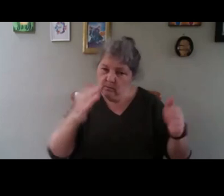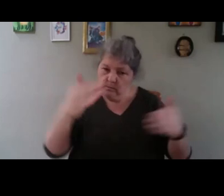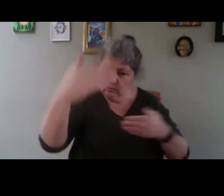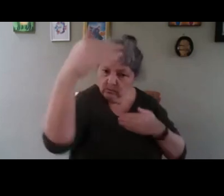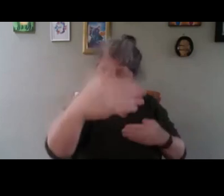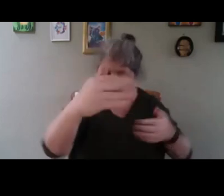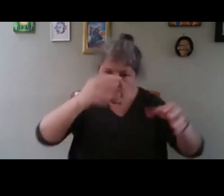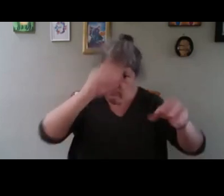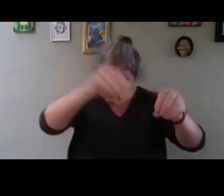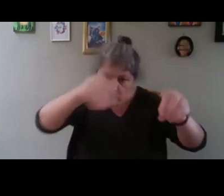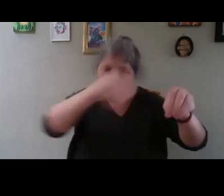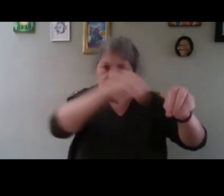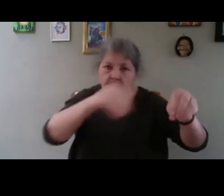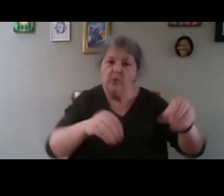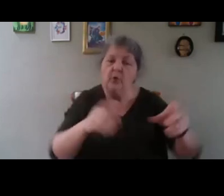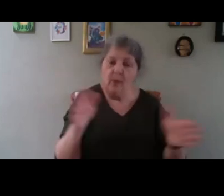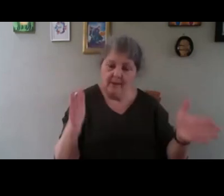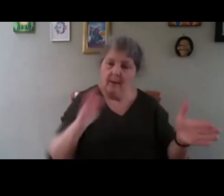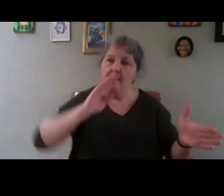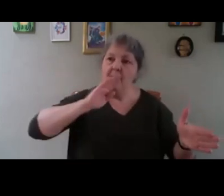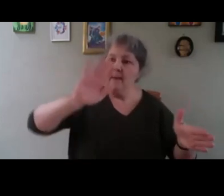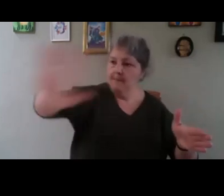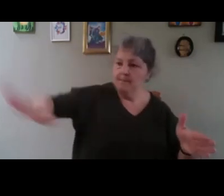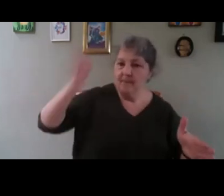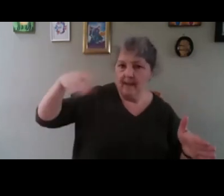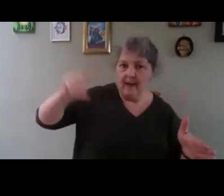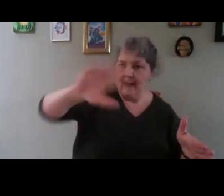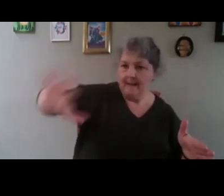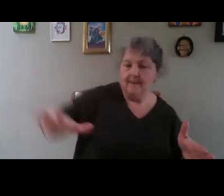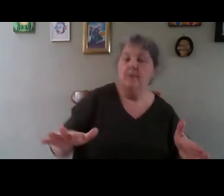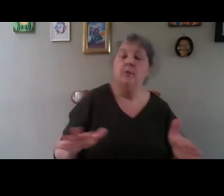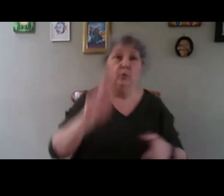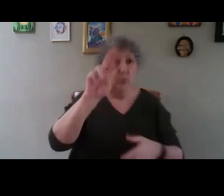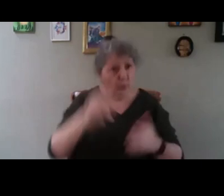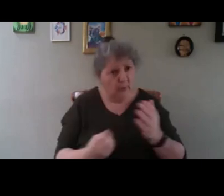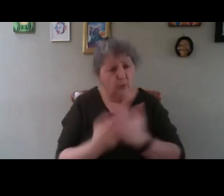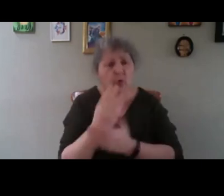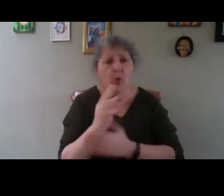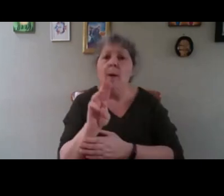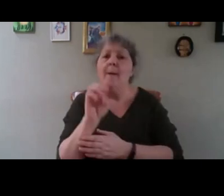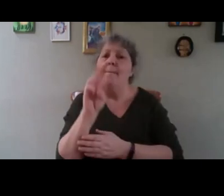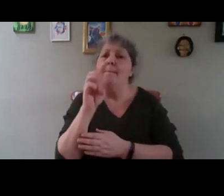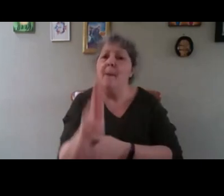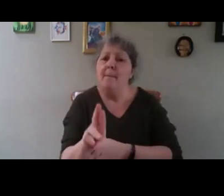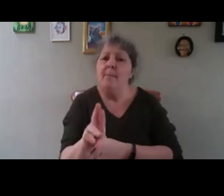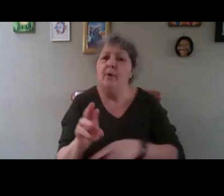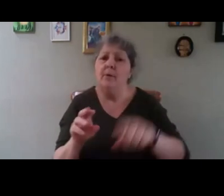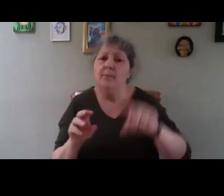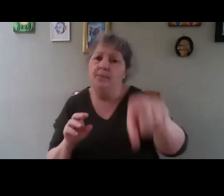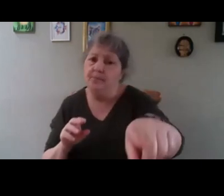succession, you know. So, you can grow peppers. This one is called Marseille. I'm French.